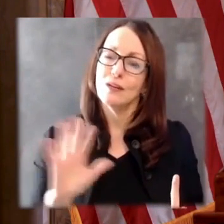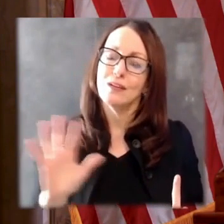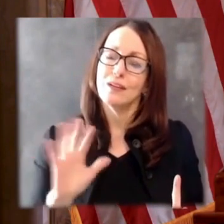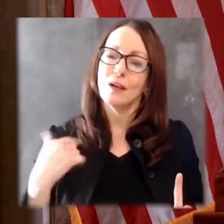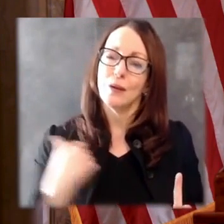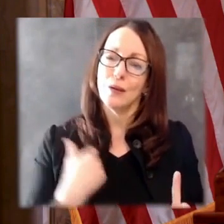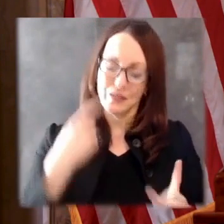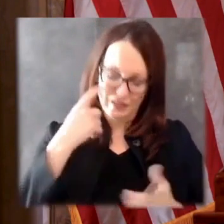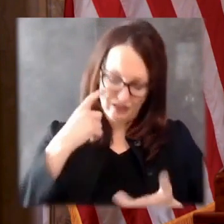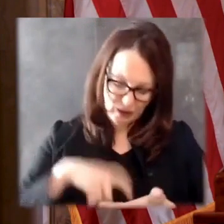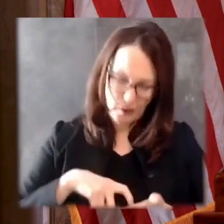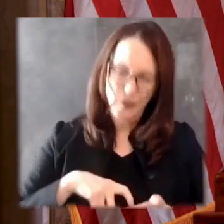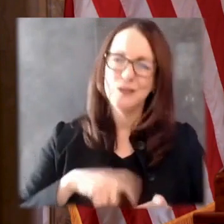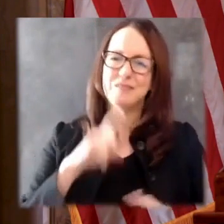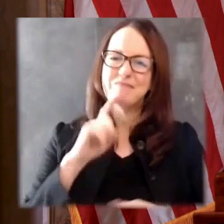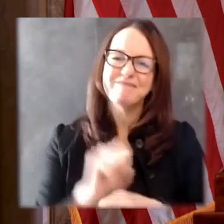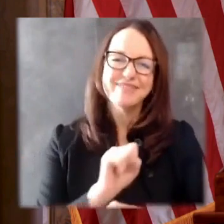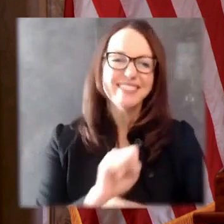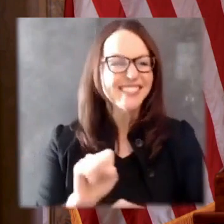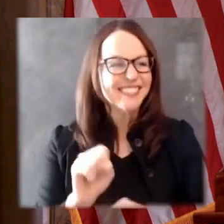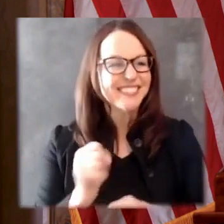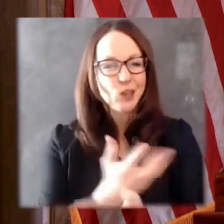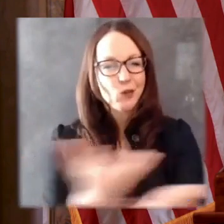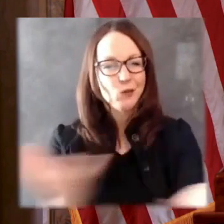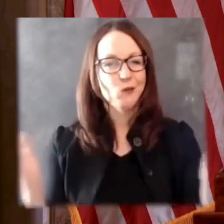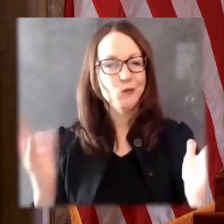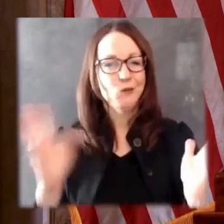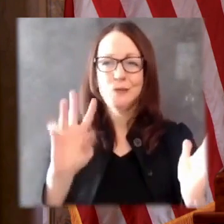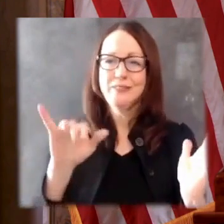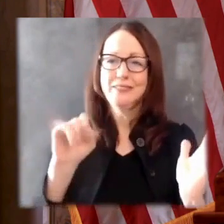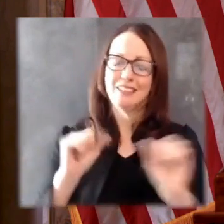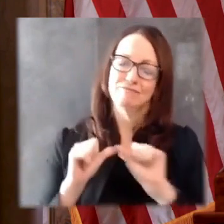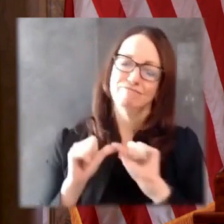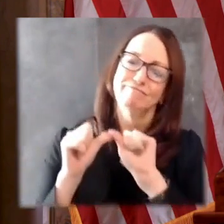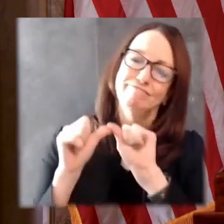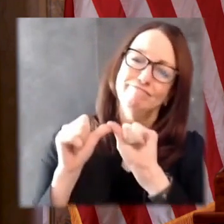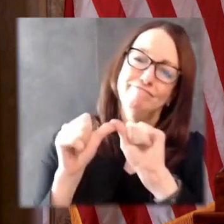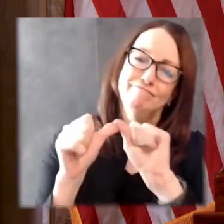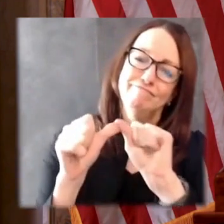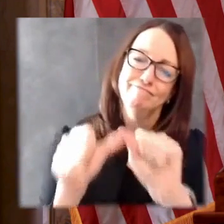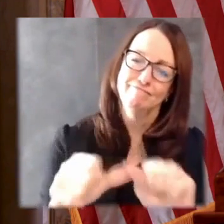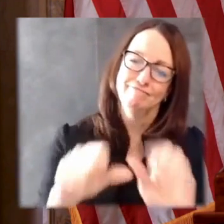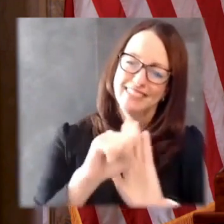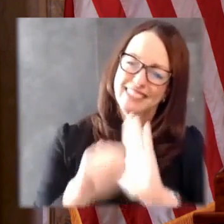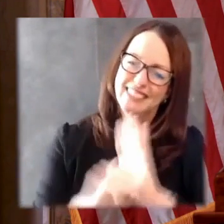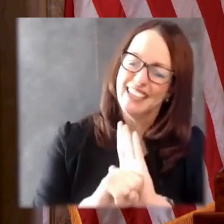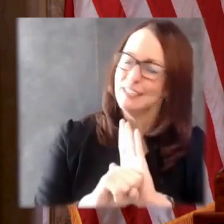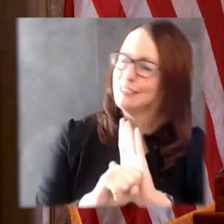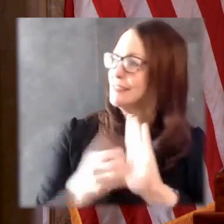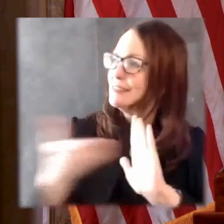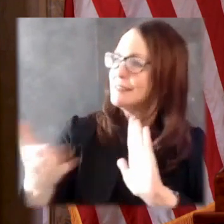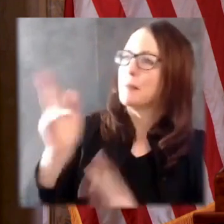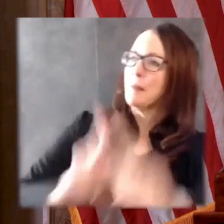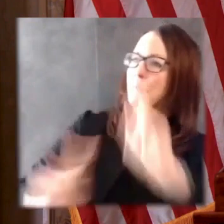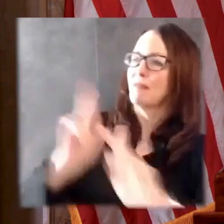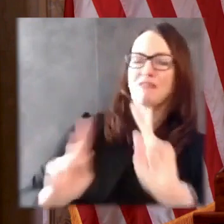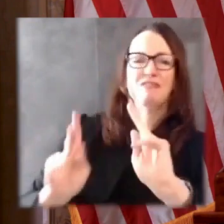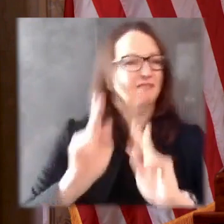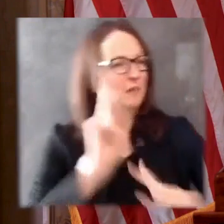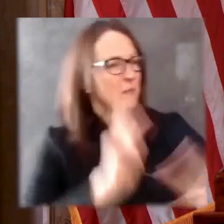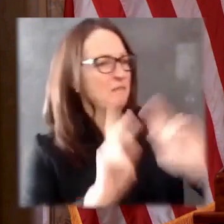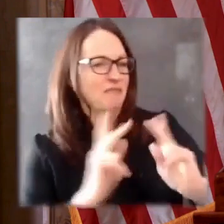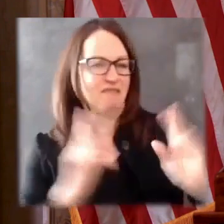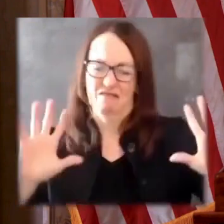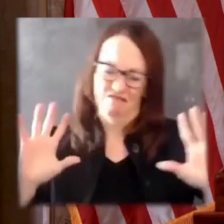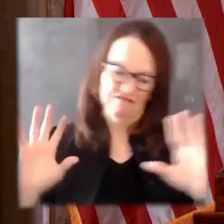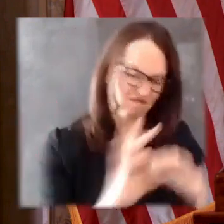state is in what we're willing to face together, what we're willing to do for each other, especially when our